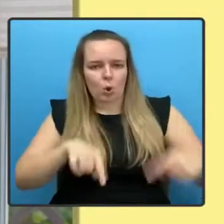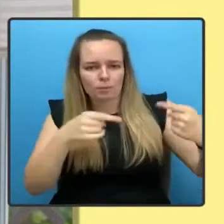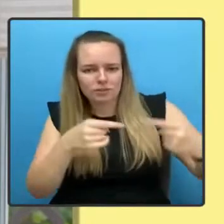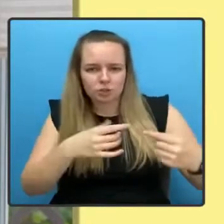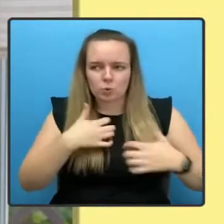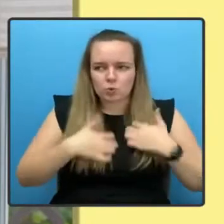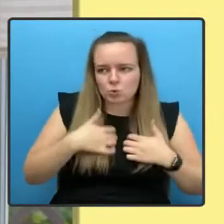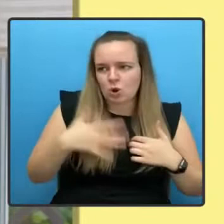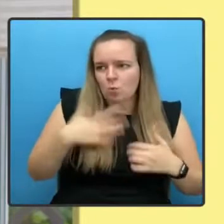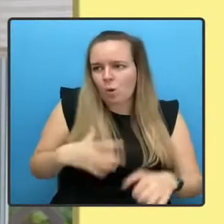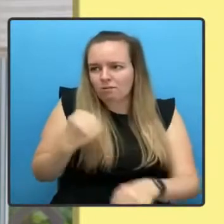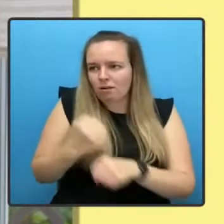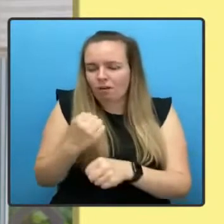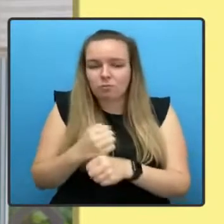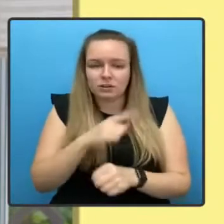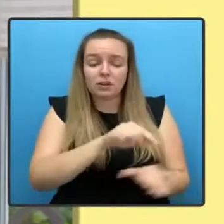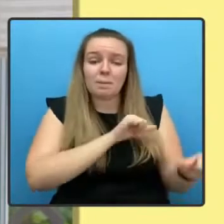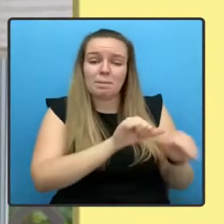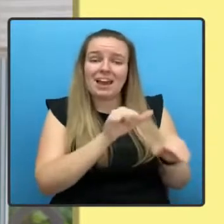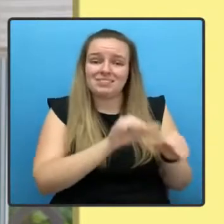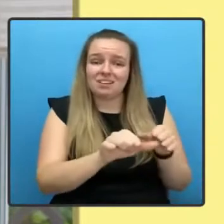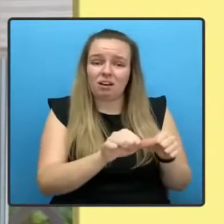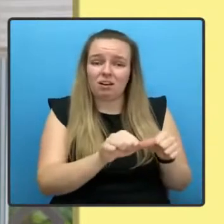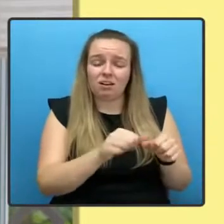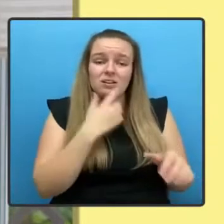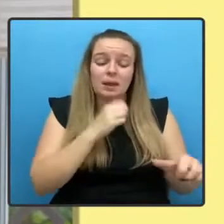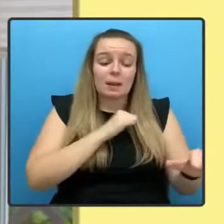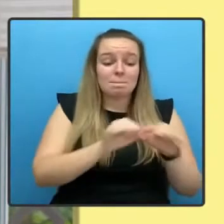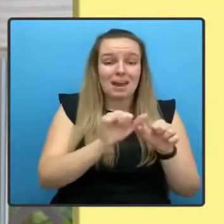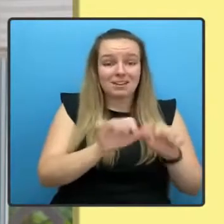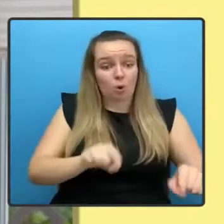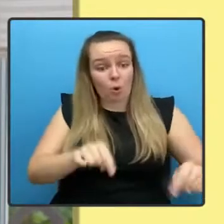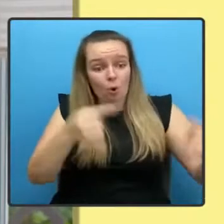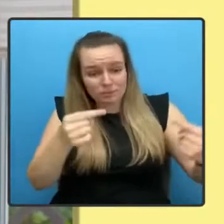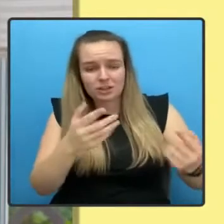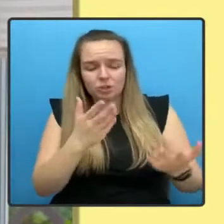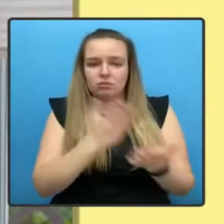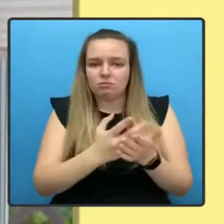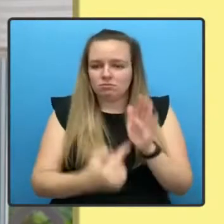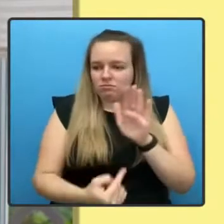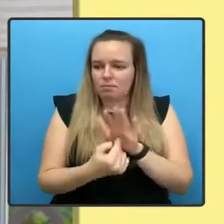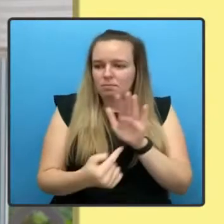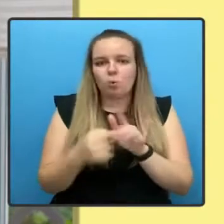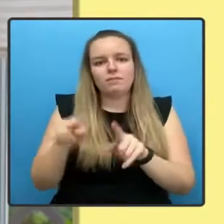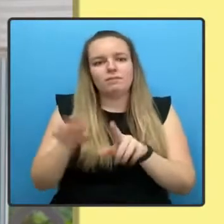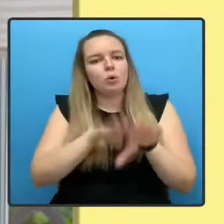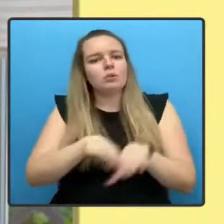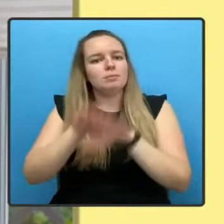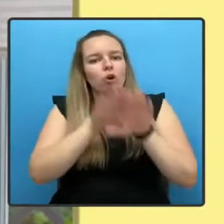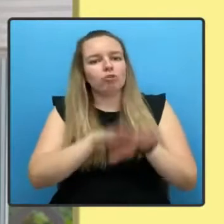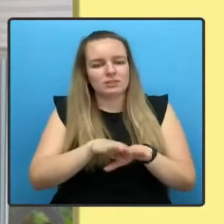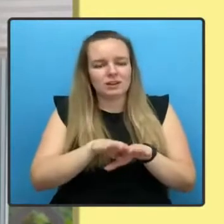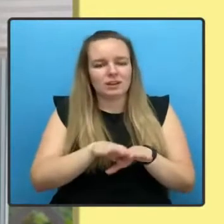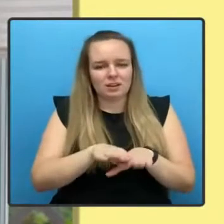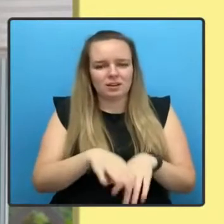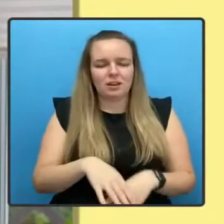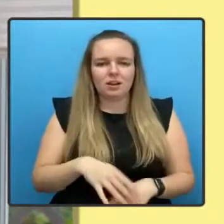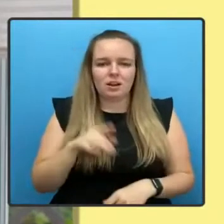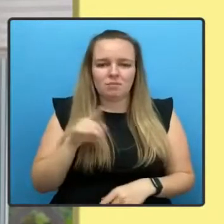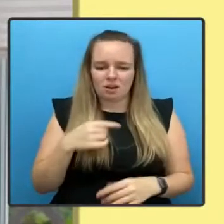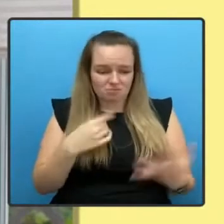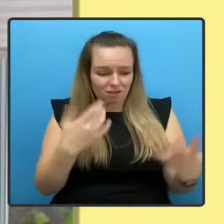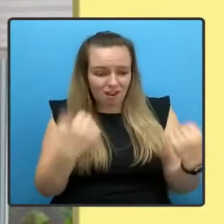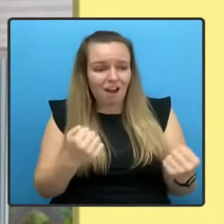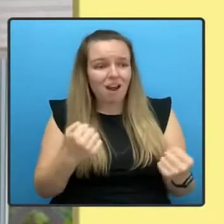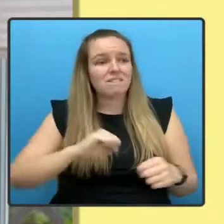and effective opposition matters in a democracy. But that is not what we have in Scotland. Instead,